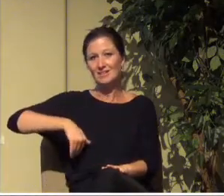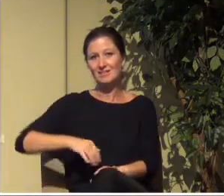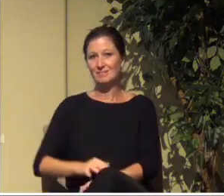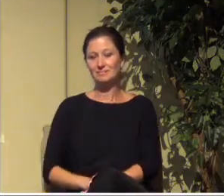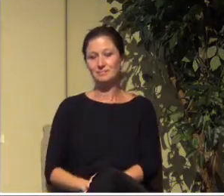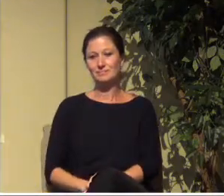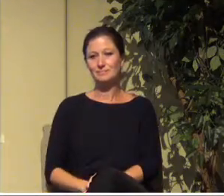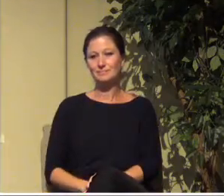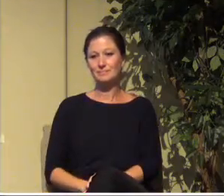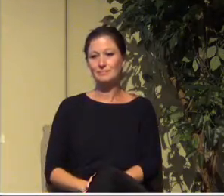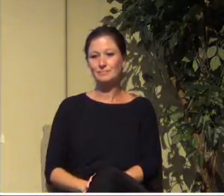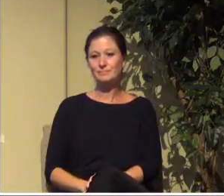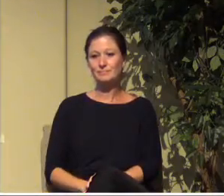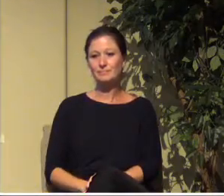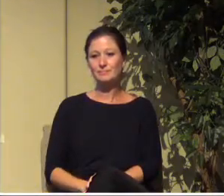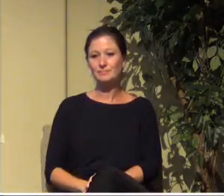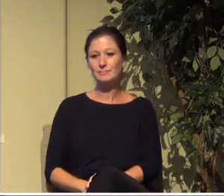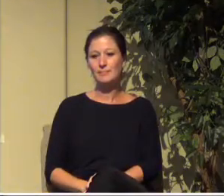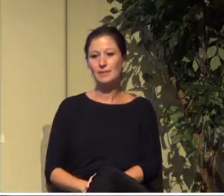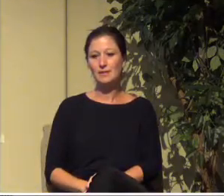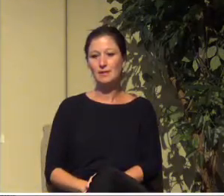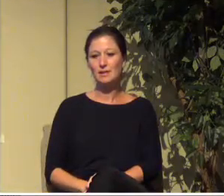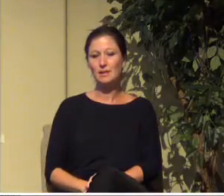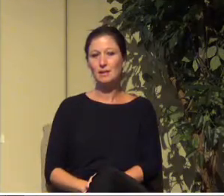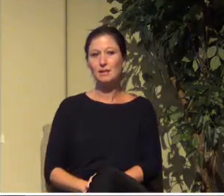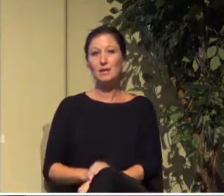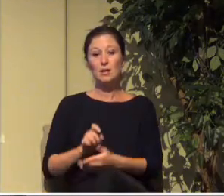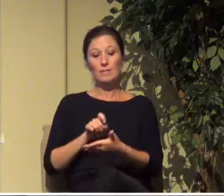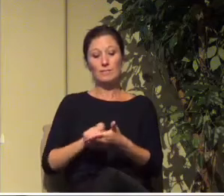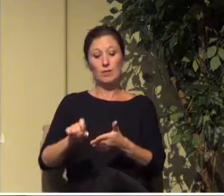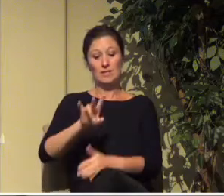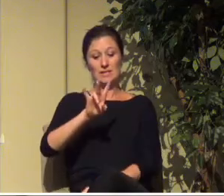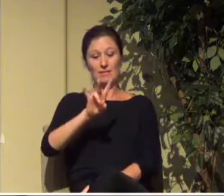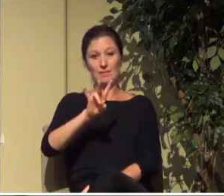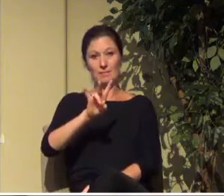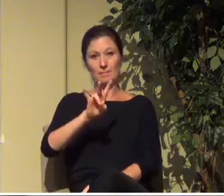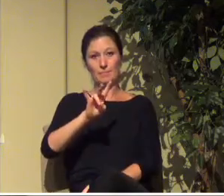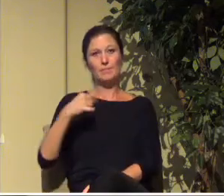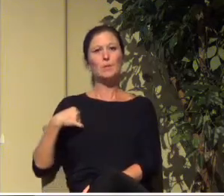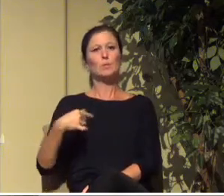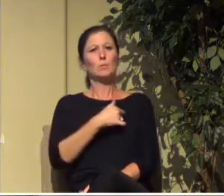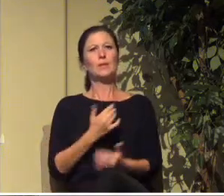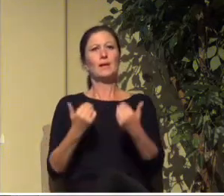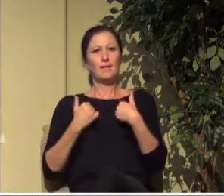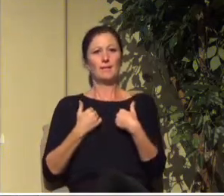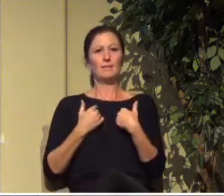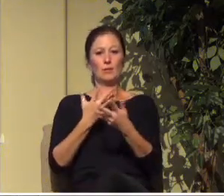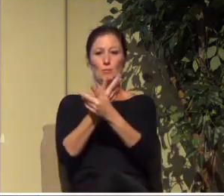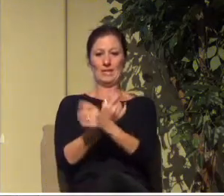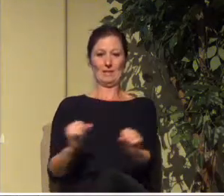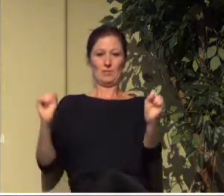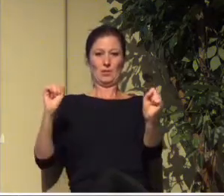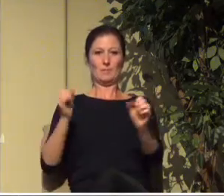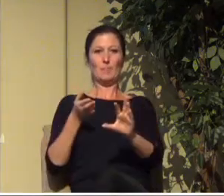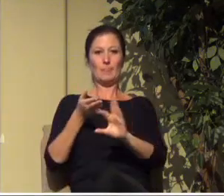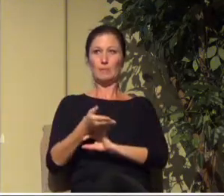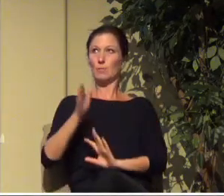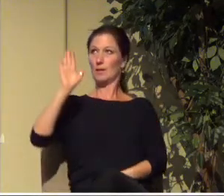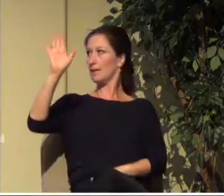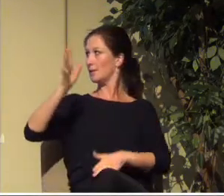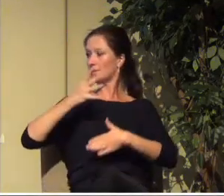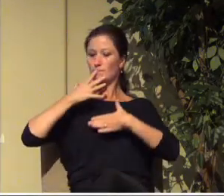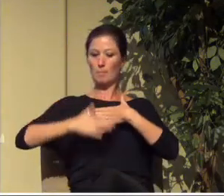Christ, we have redemption through his blood. Redemption is this thing was